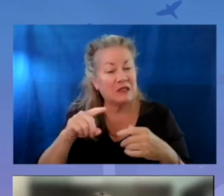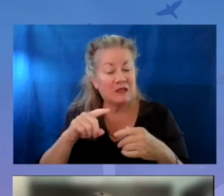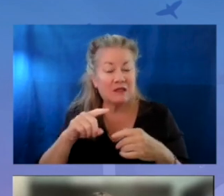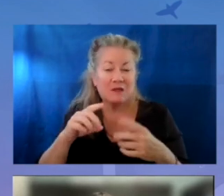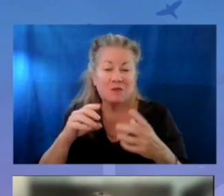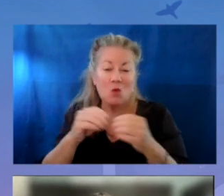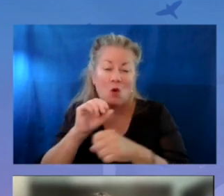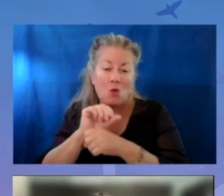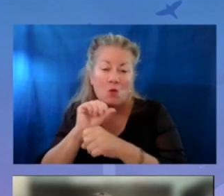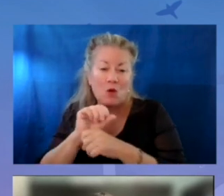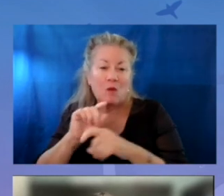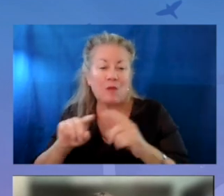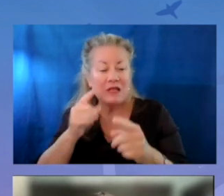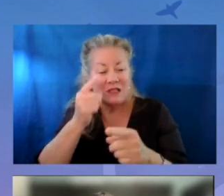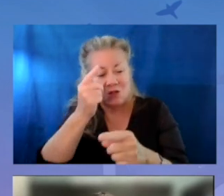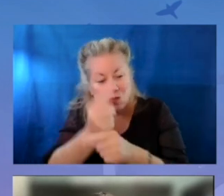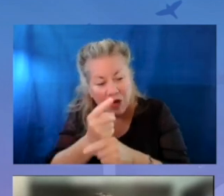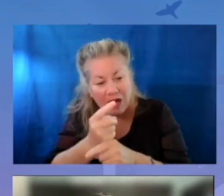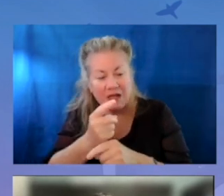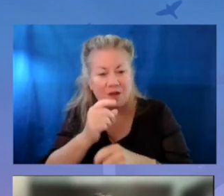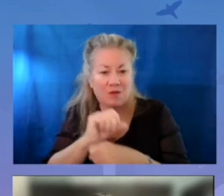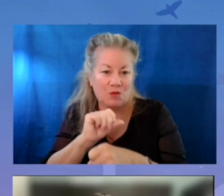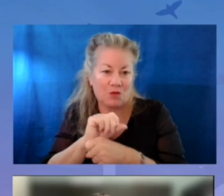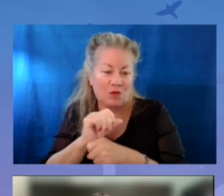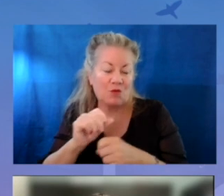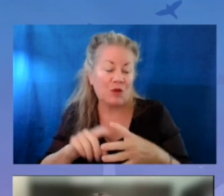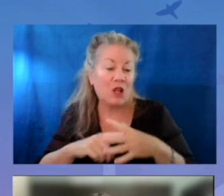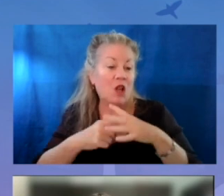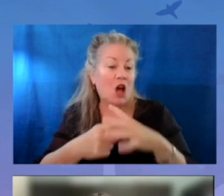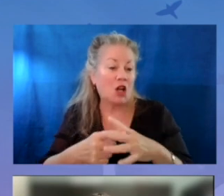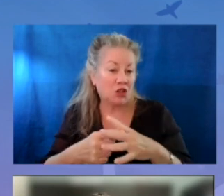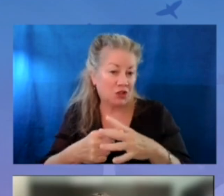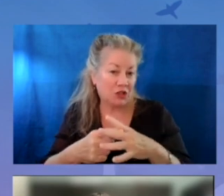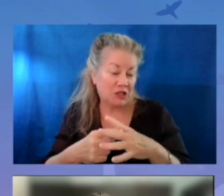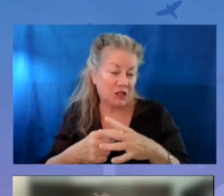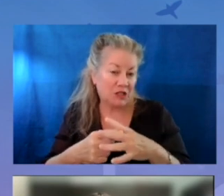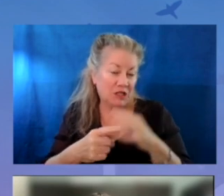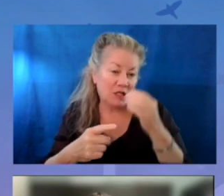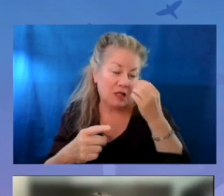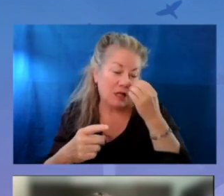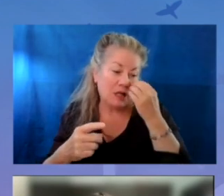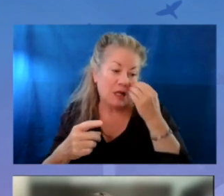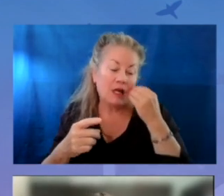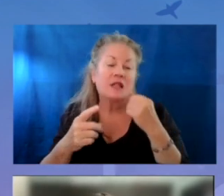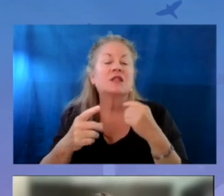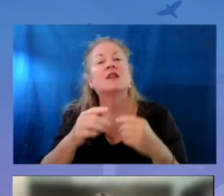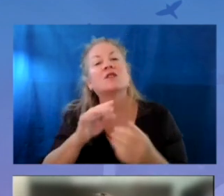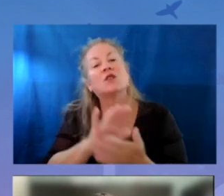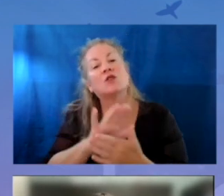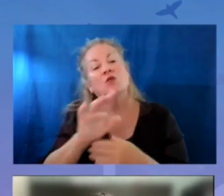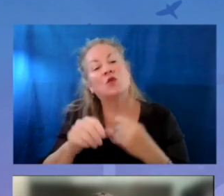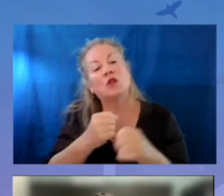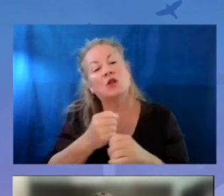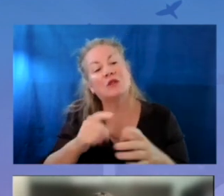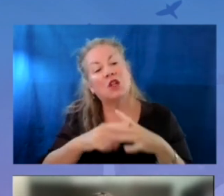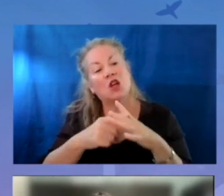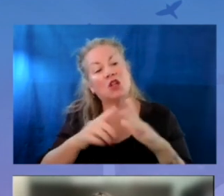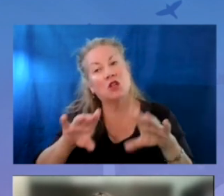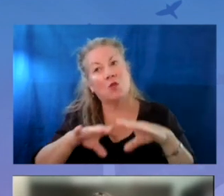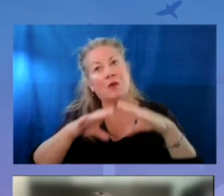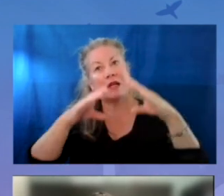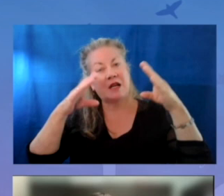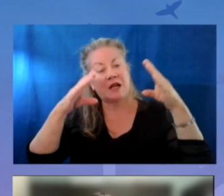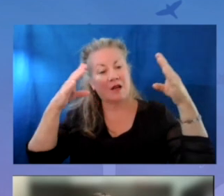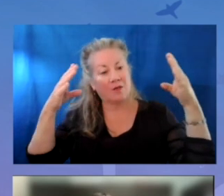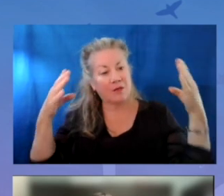work in some ways, but it's the right work. And when we launched this as the school year 2021 was launching, was